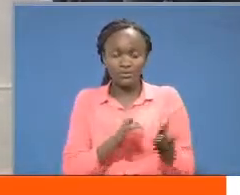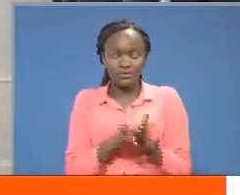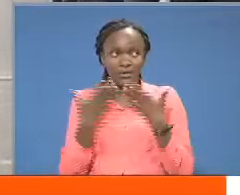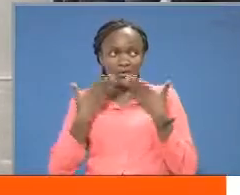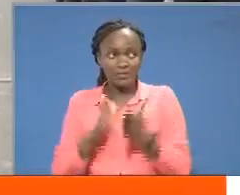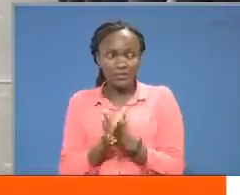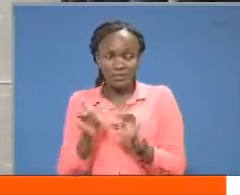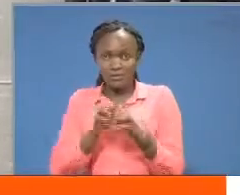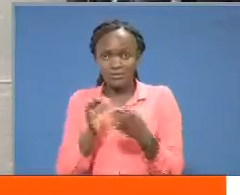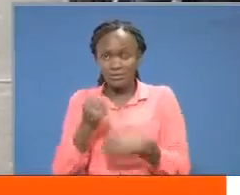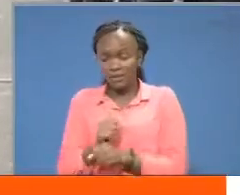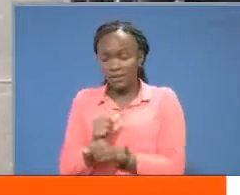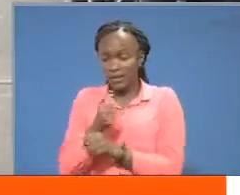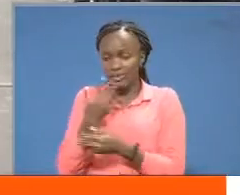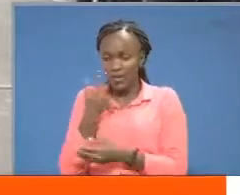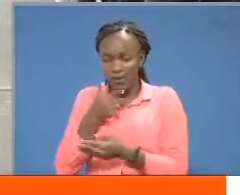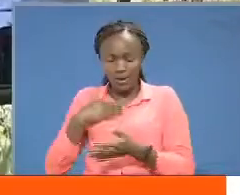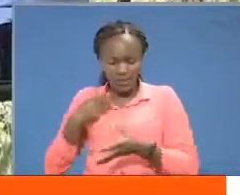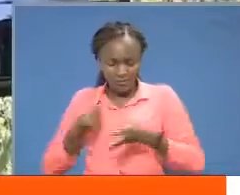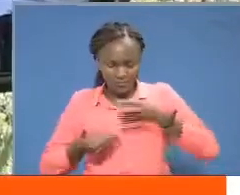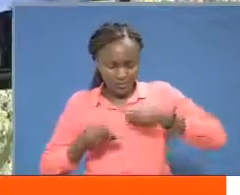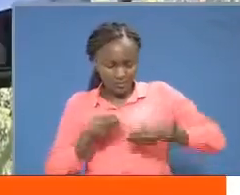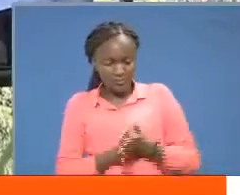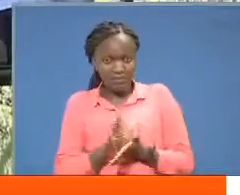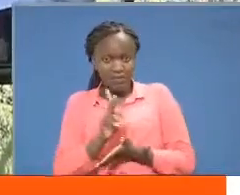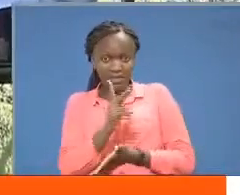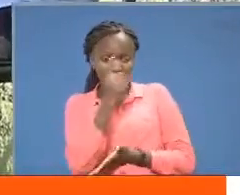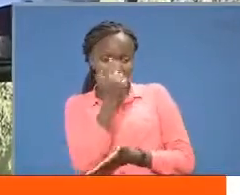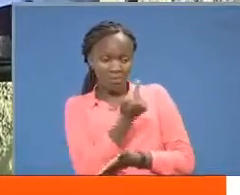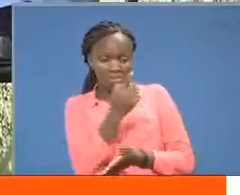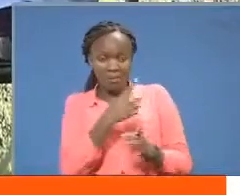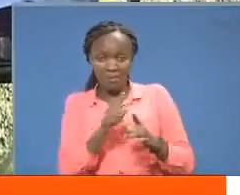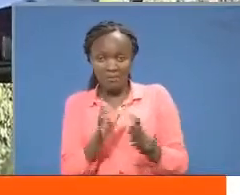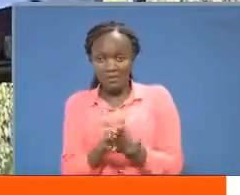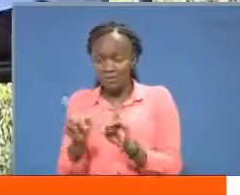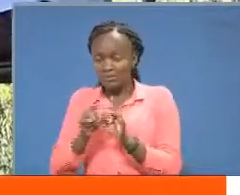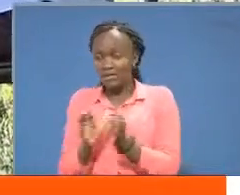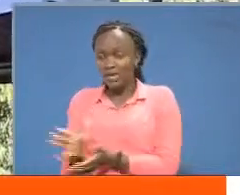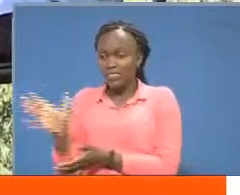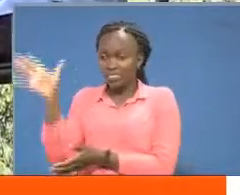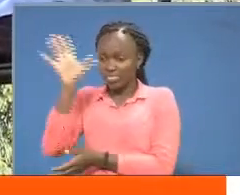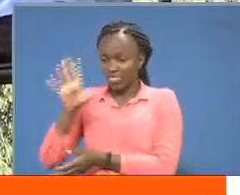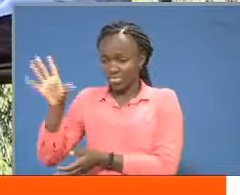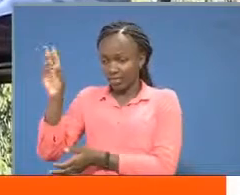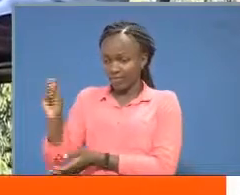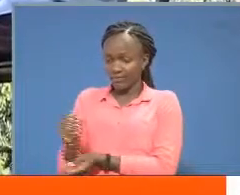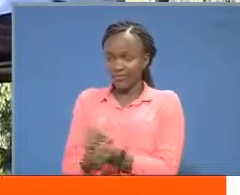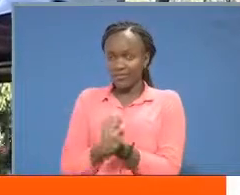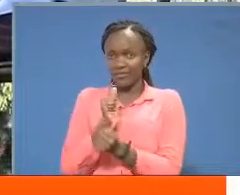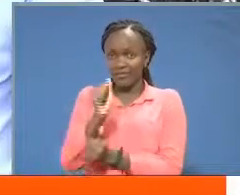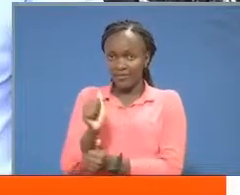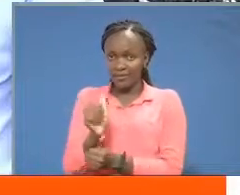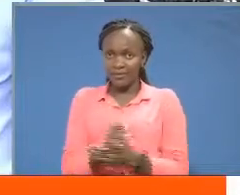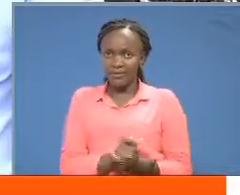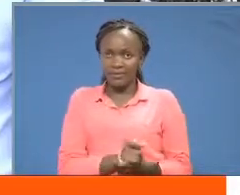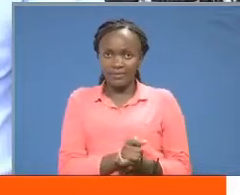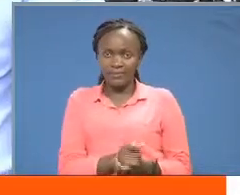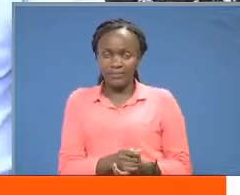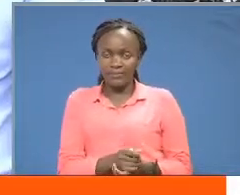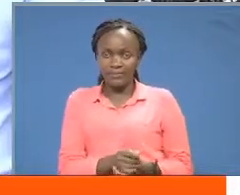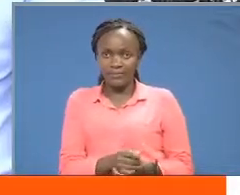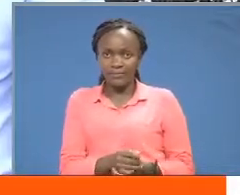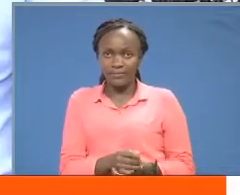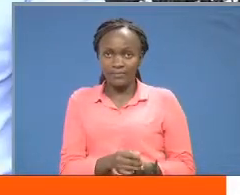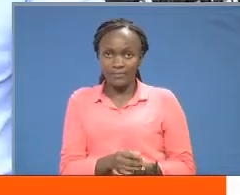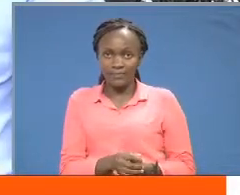not only attracted students with disabilities around the country but across the globe as well they ask for back